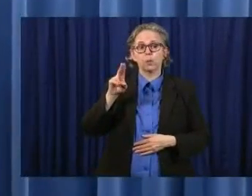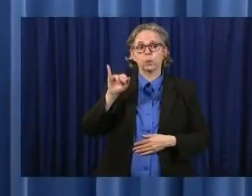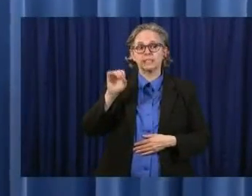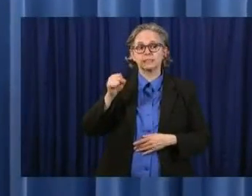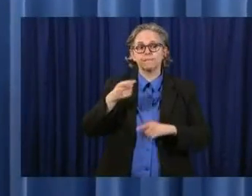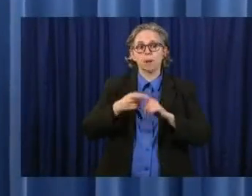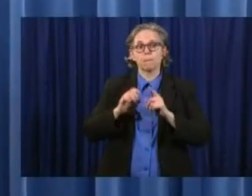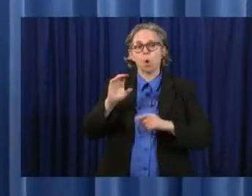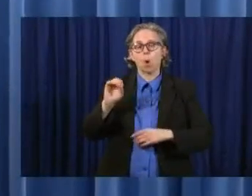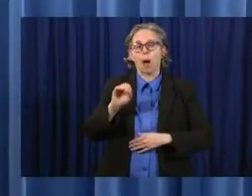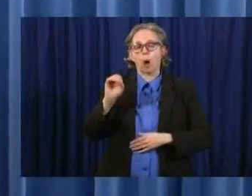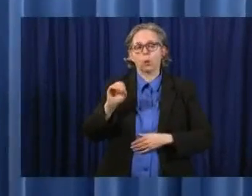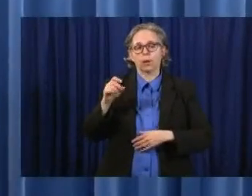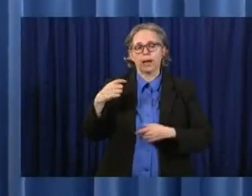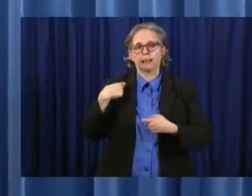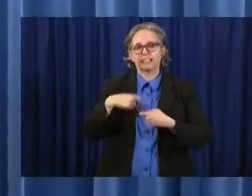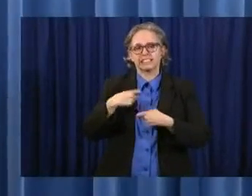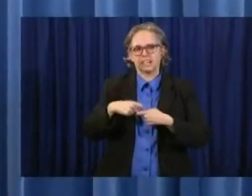TV. Thank you so much.